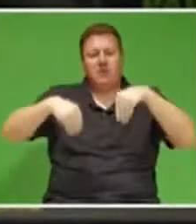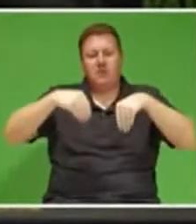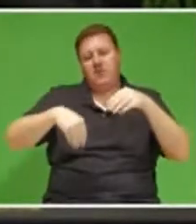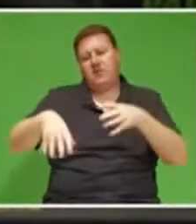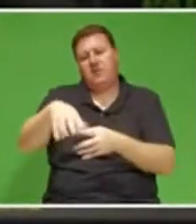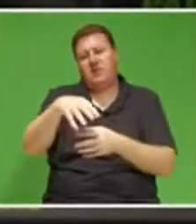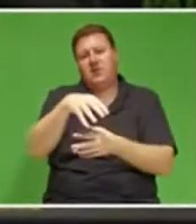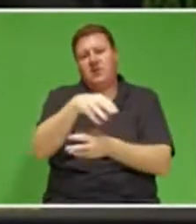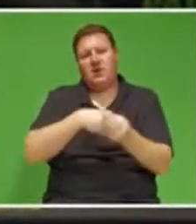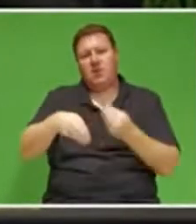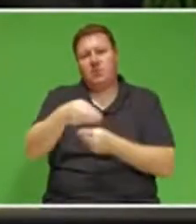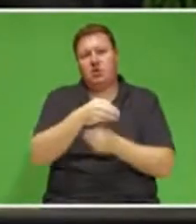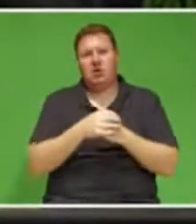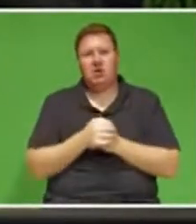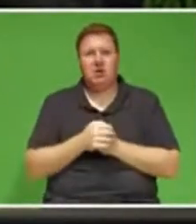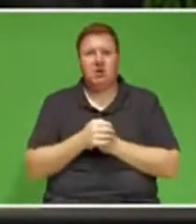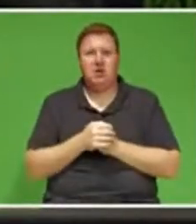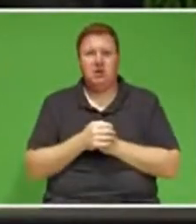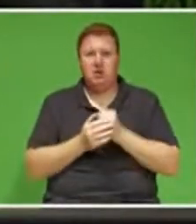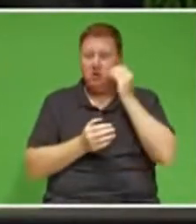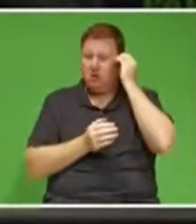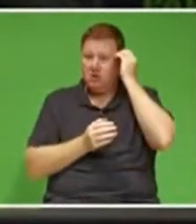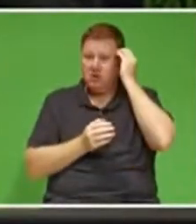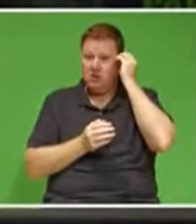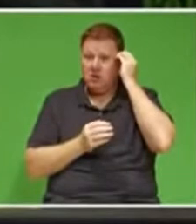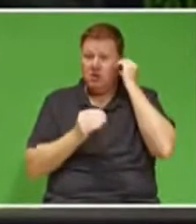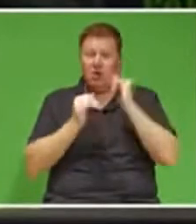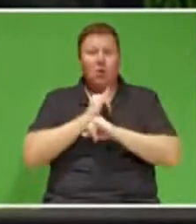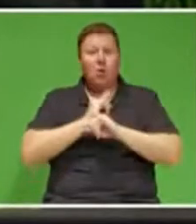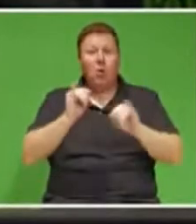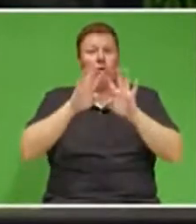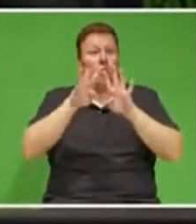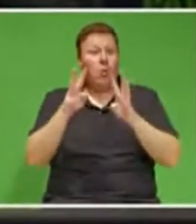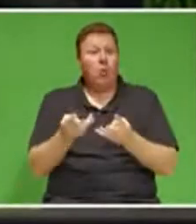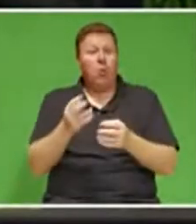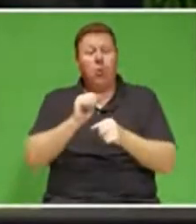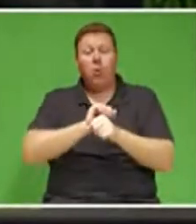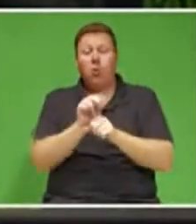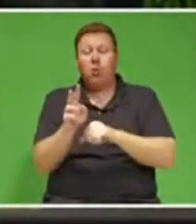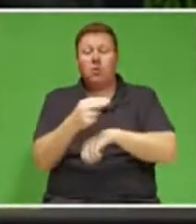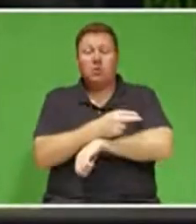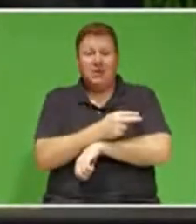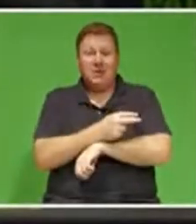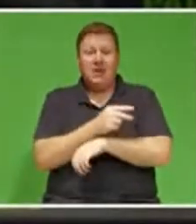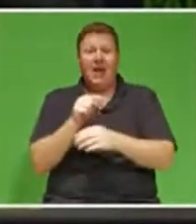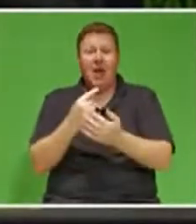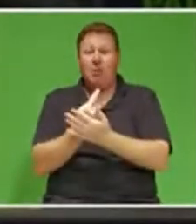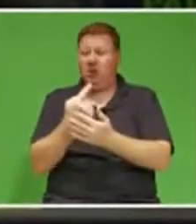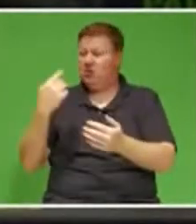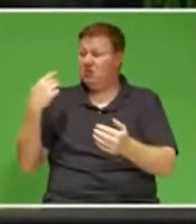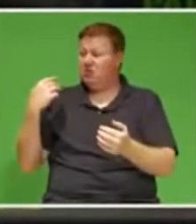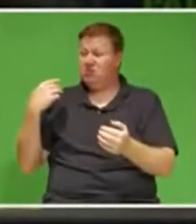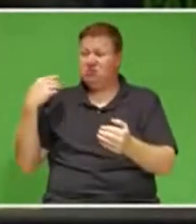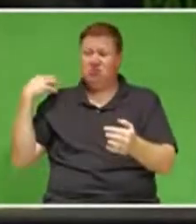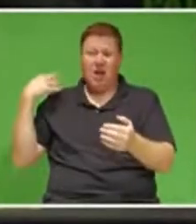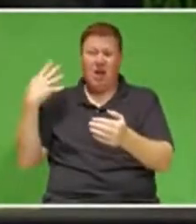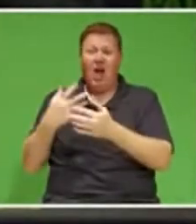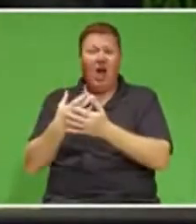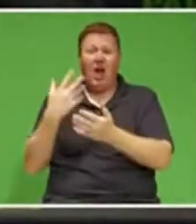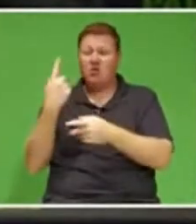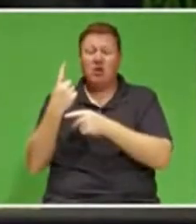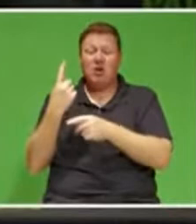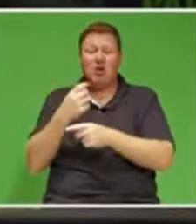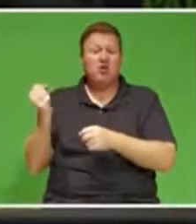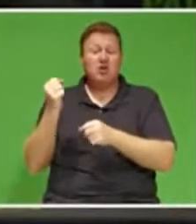We've faced up to the worst global pandemic in a century and marshaled